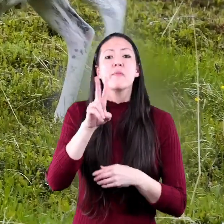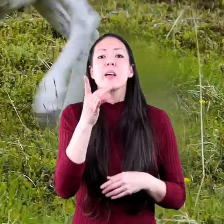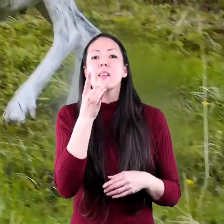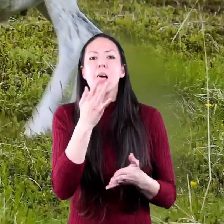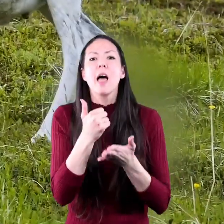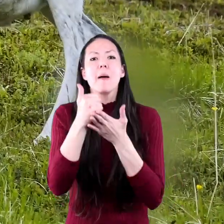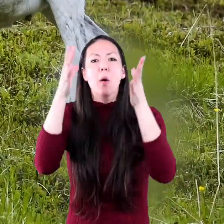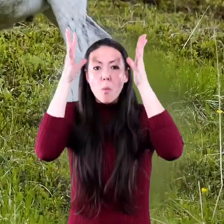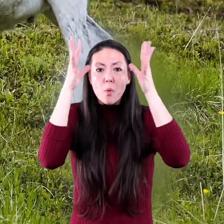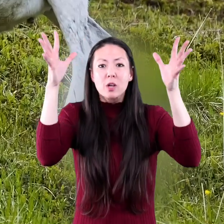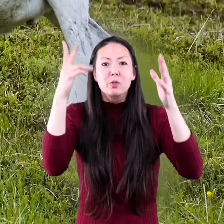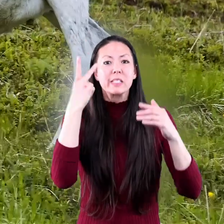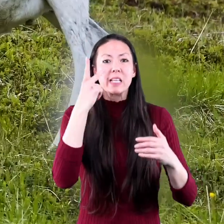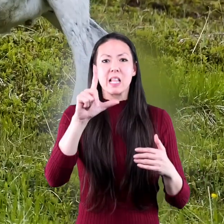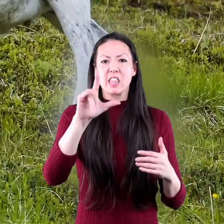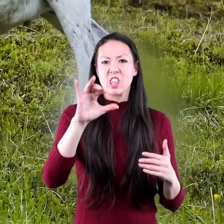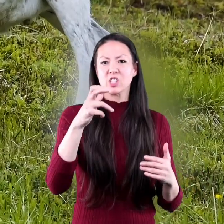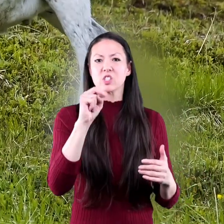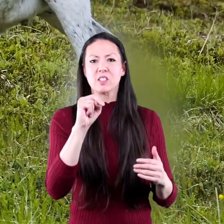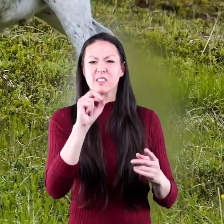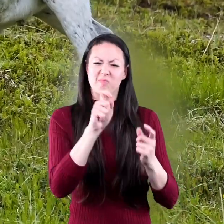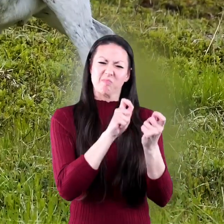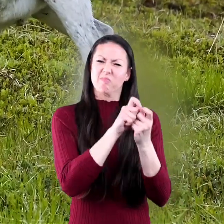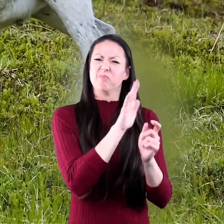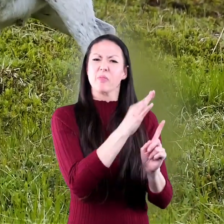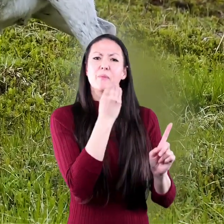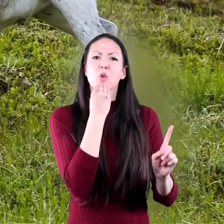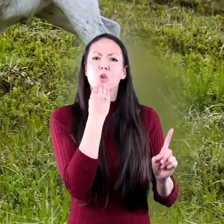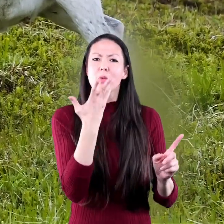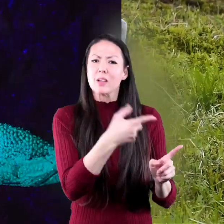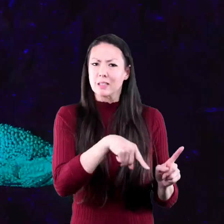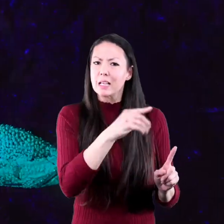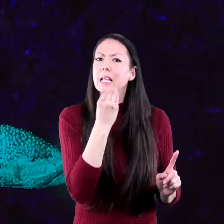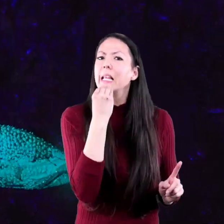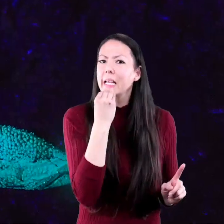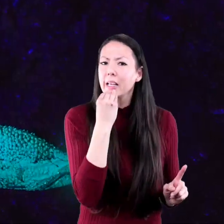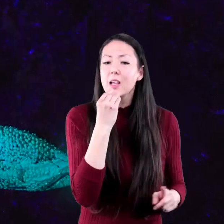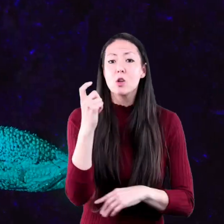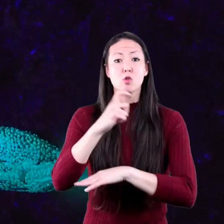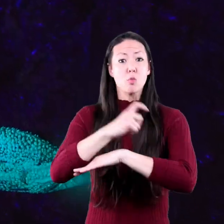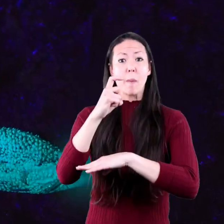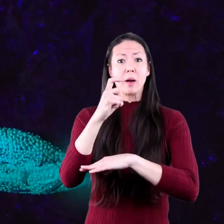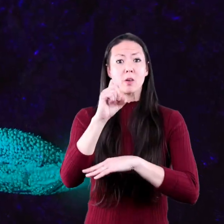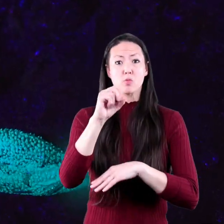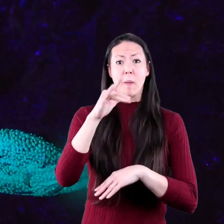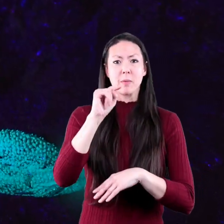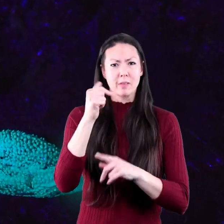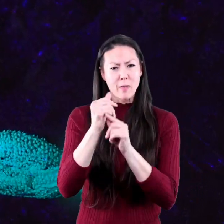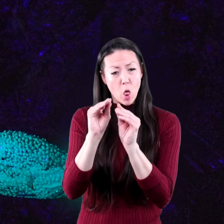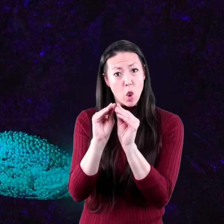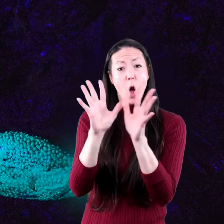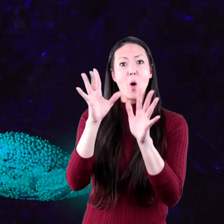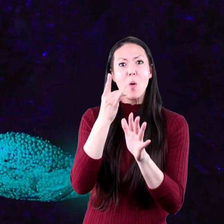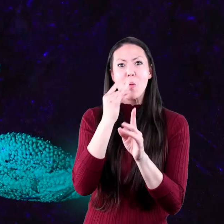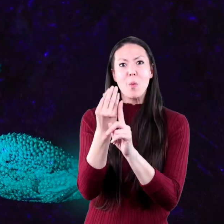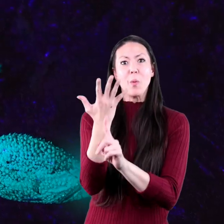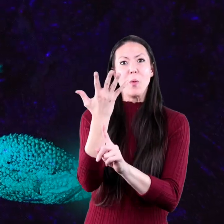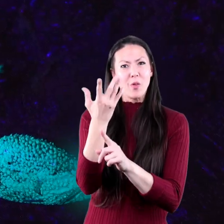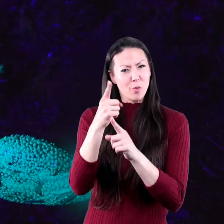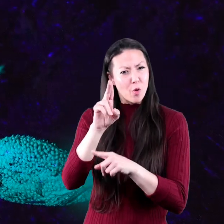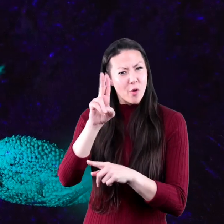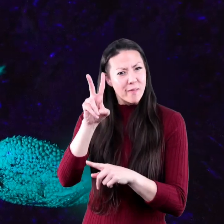light helps reindeer see lichen, a type of food that they eat. And scorpions glow under UV light.